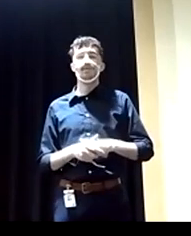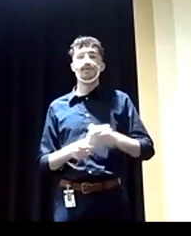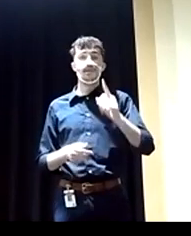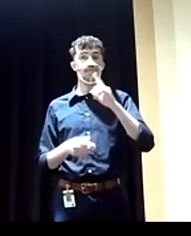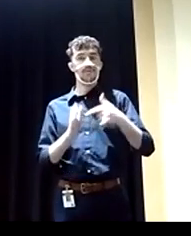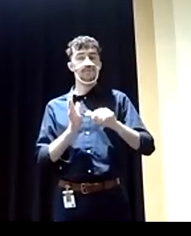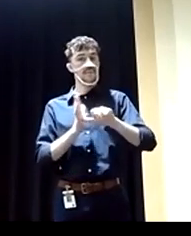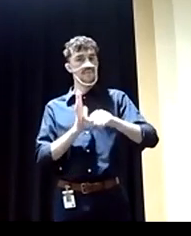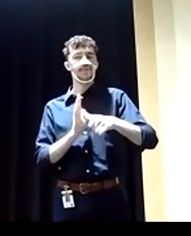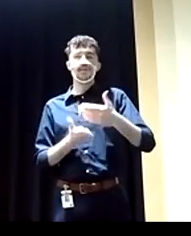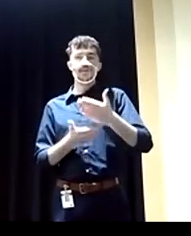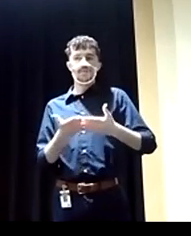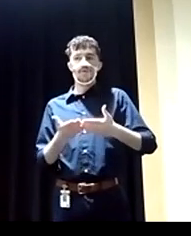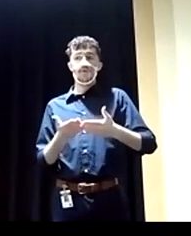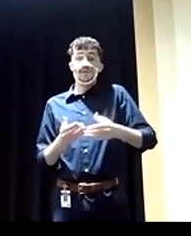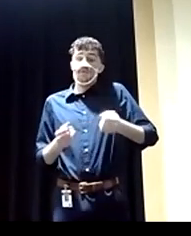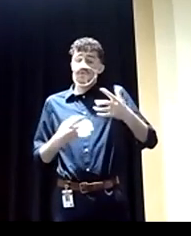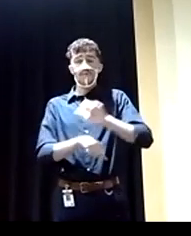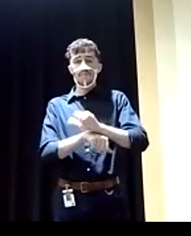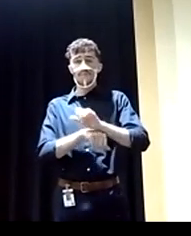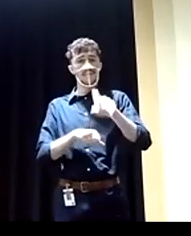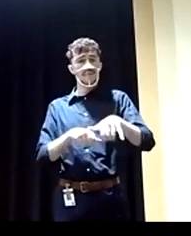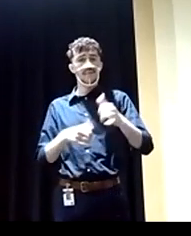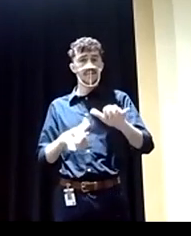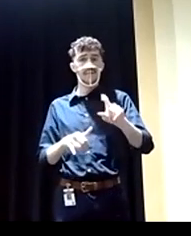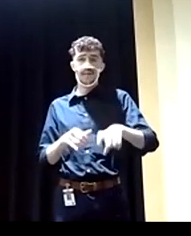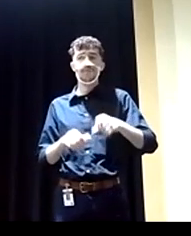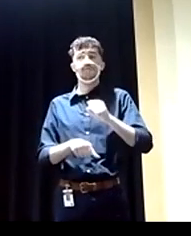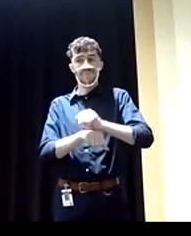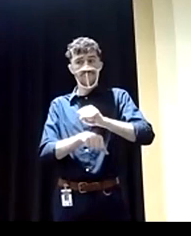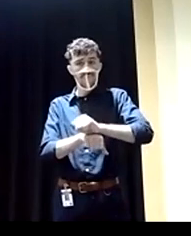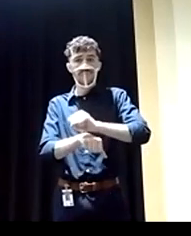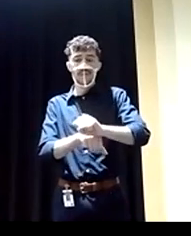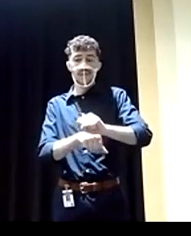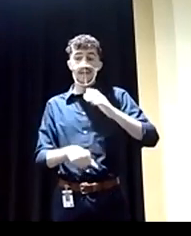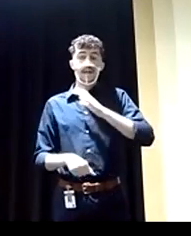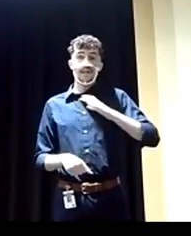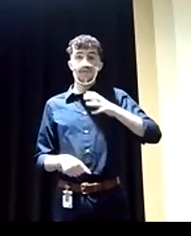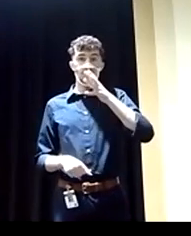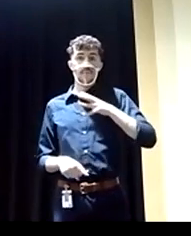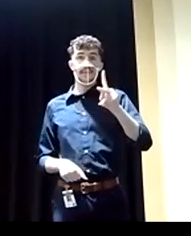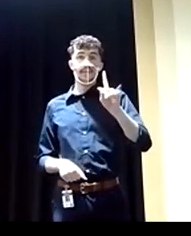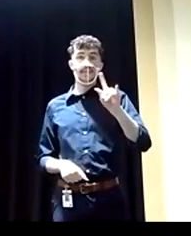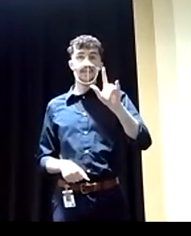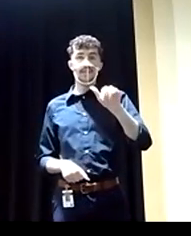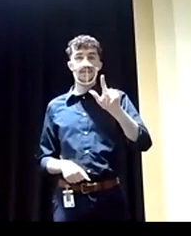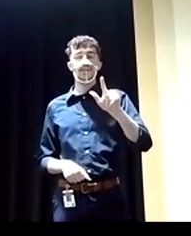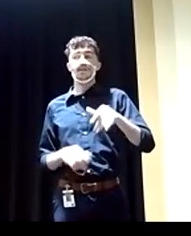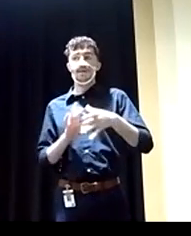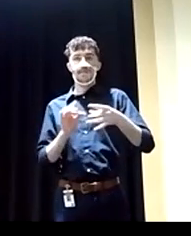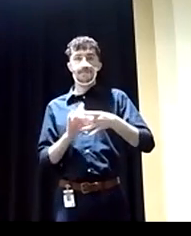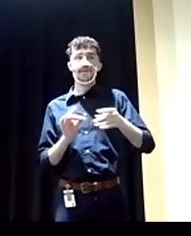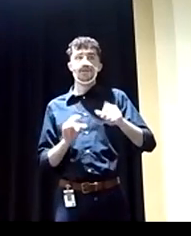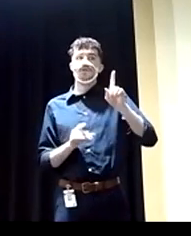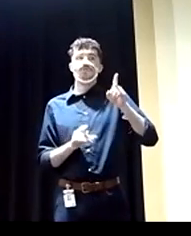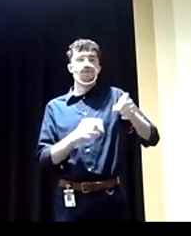there is a lot of work that has to be done. And a lot of work that to be done in the world.